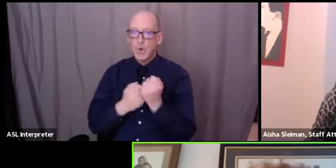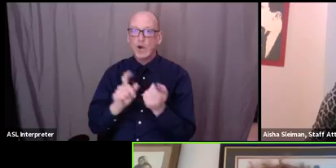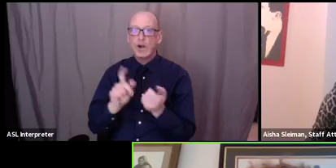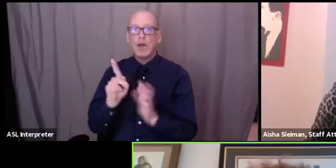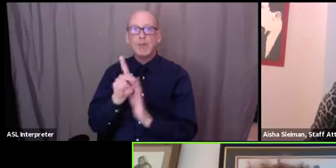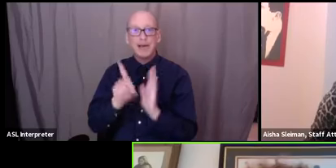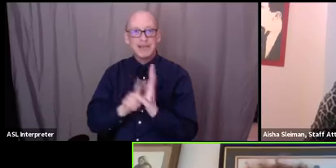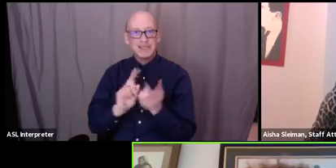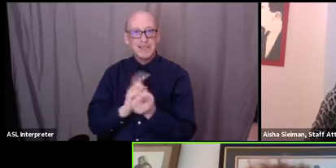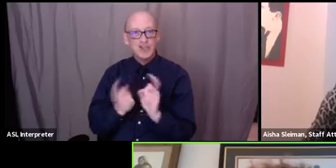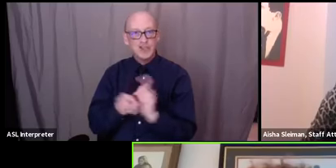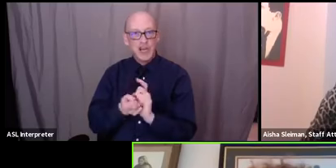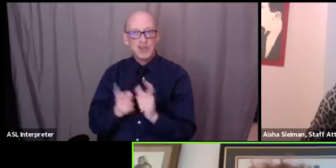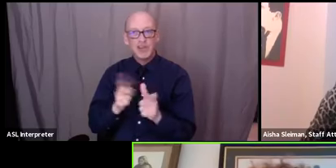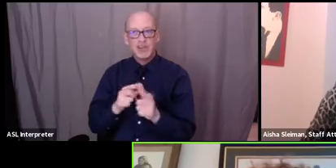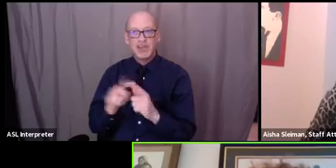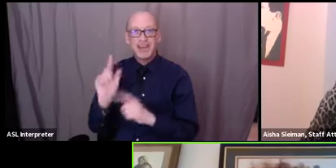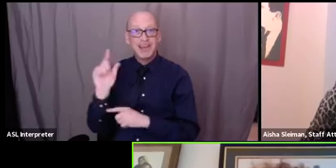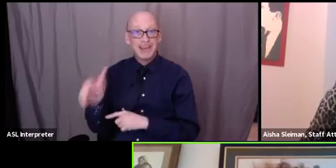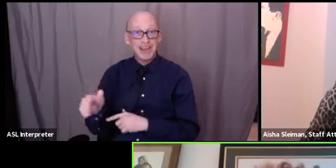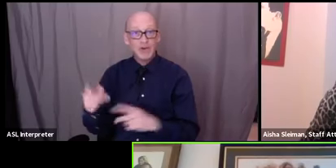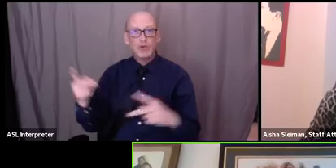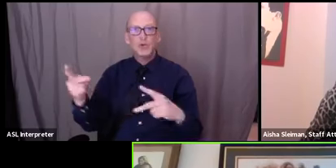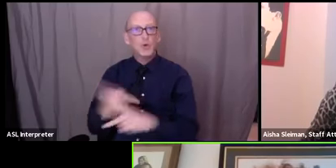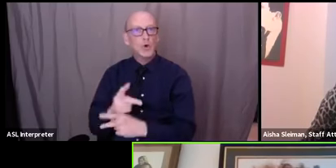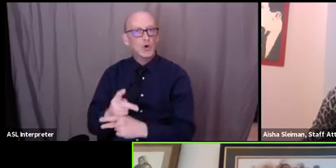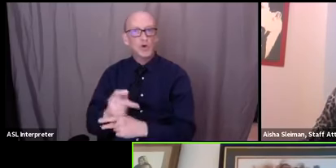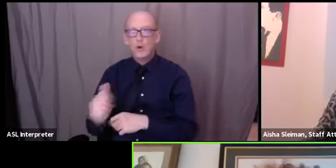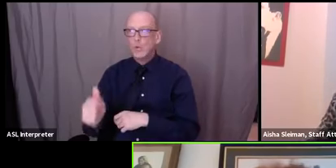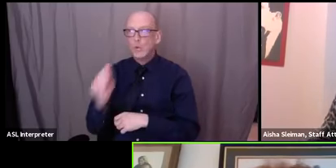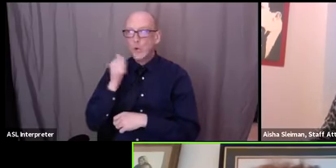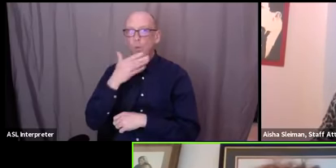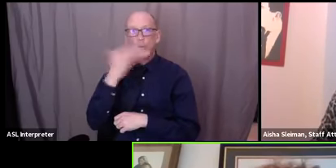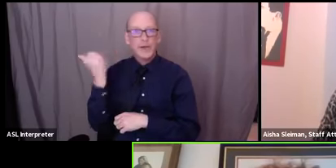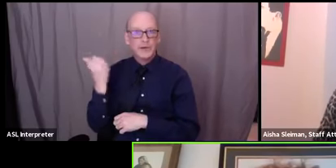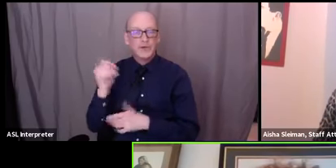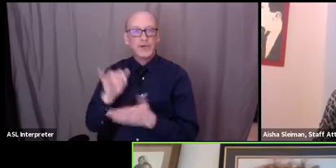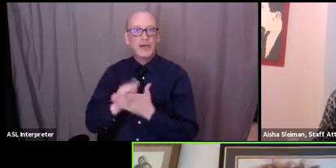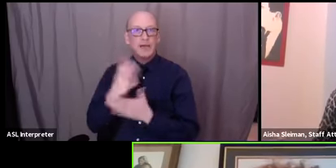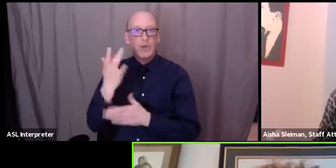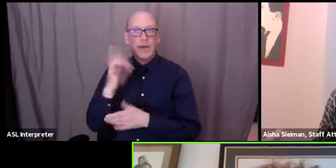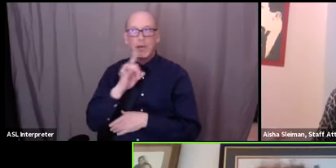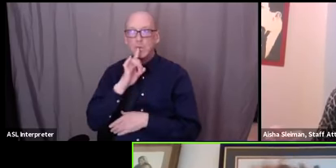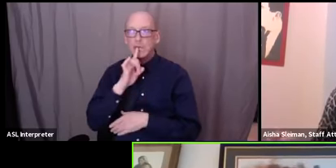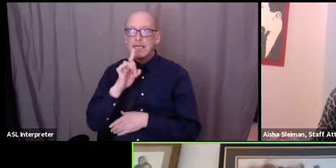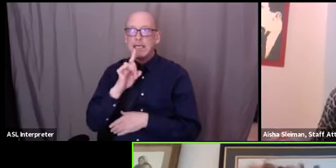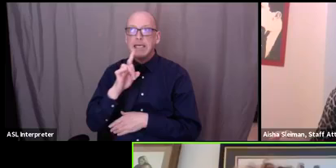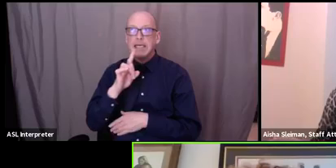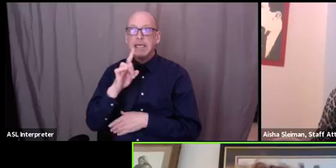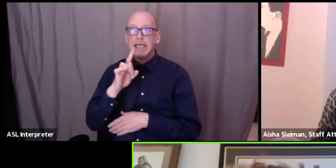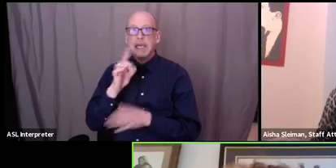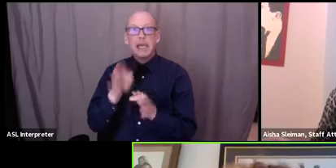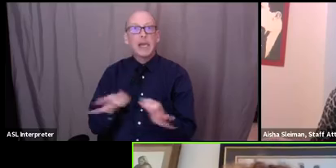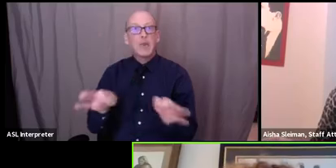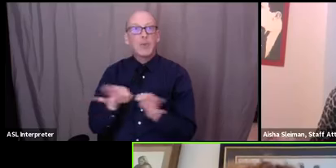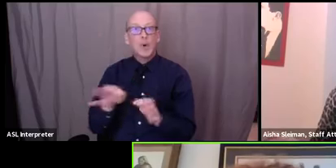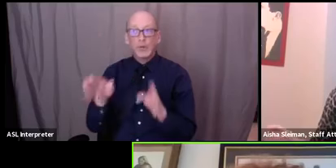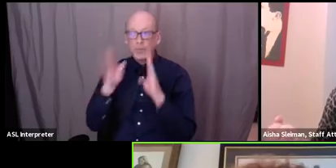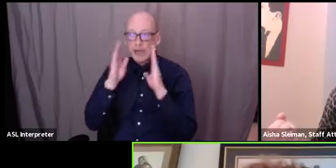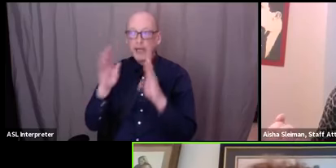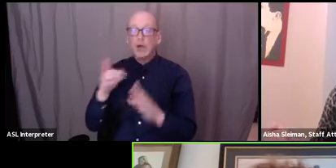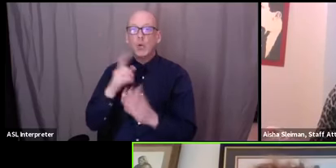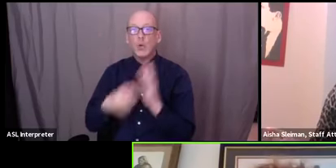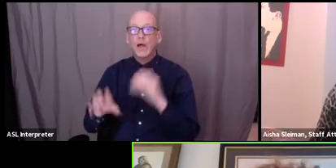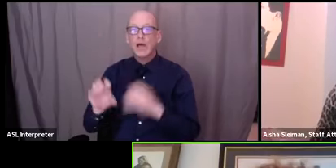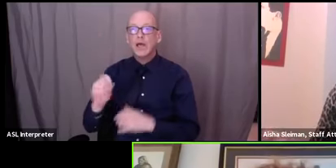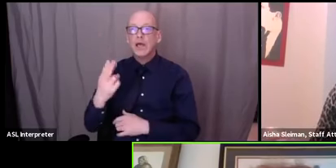get worse this is not going to get better for you um that's why it's so important that you pay attention to what shalanda said about the